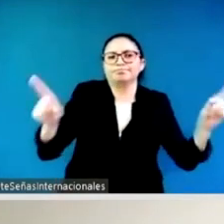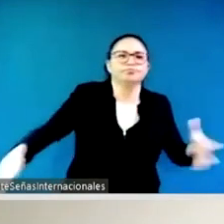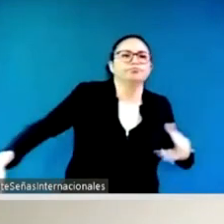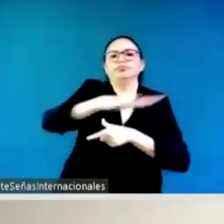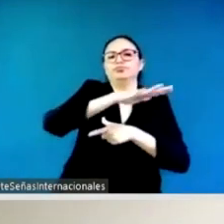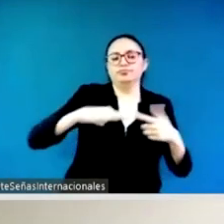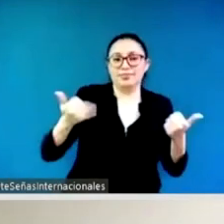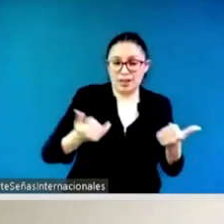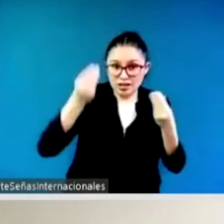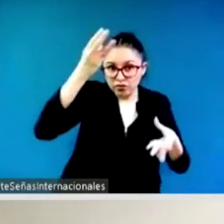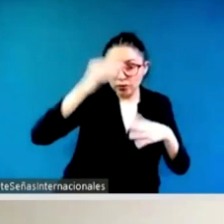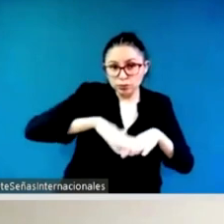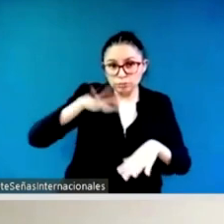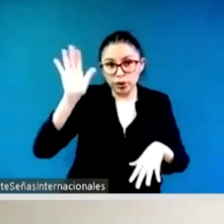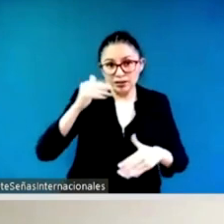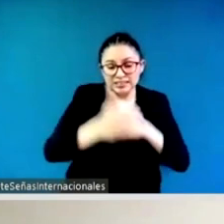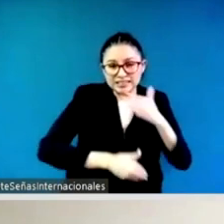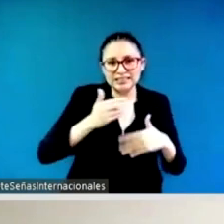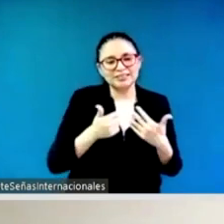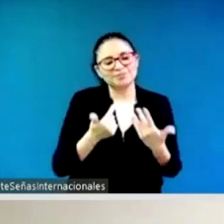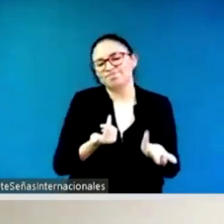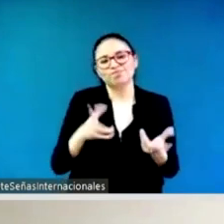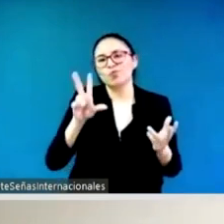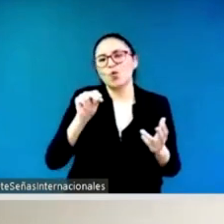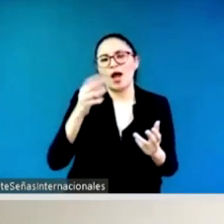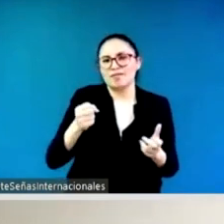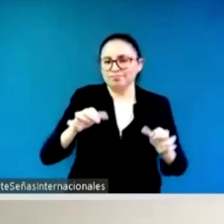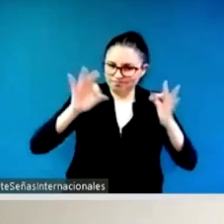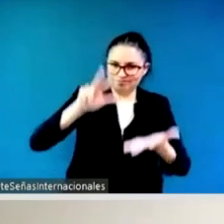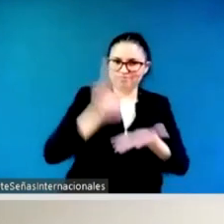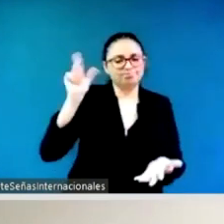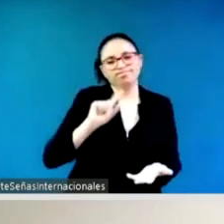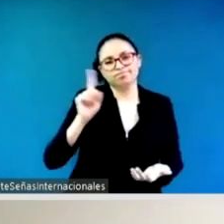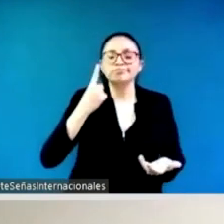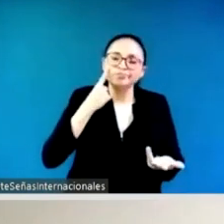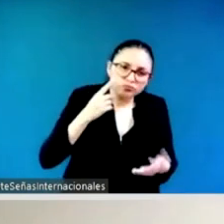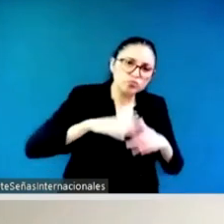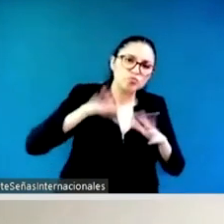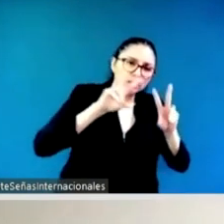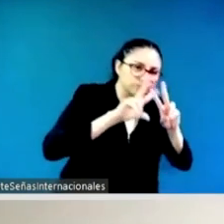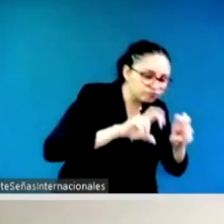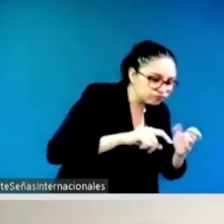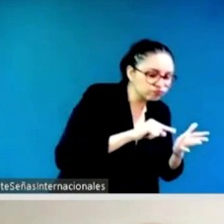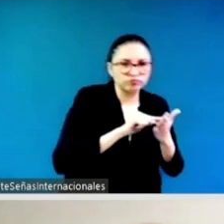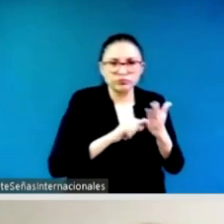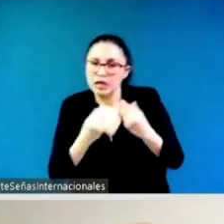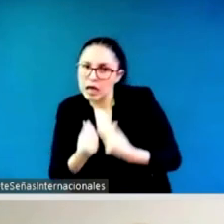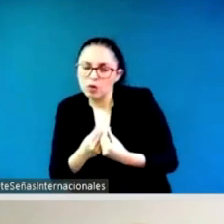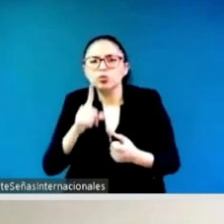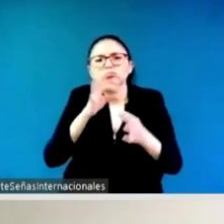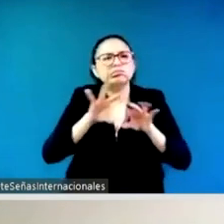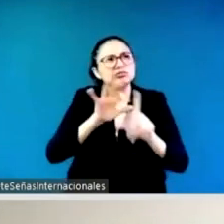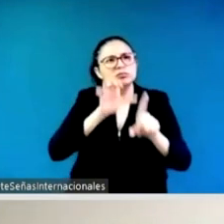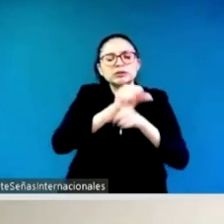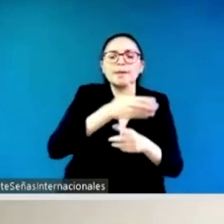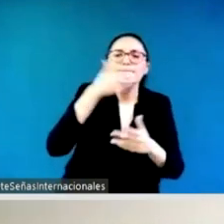you know get transformation and change um and indeed absolutely women could be occupying those spaces and it doesn't necessarily mean policy change